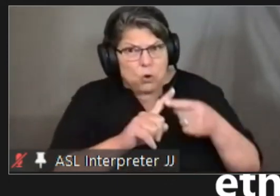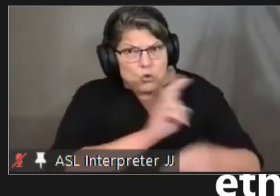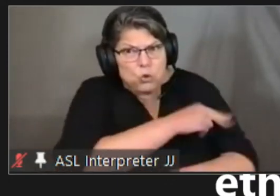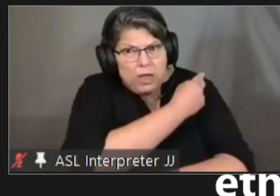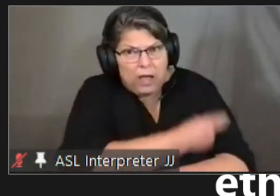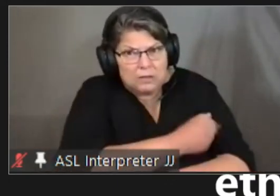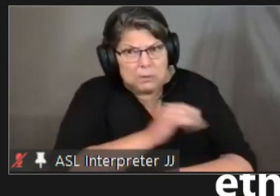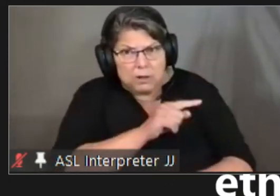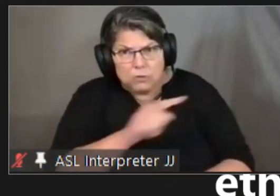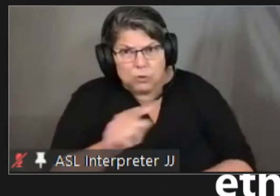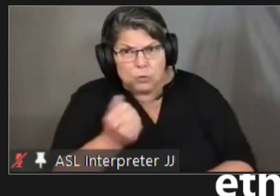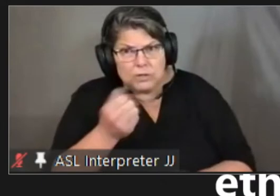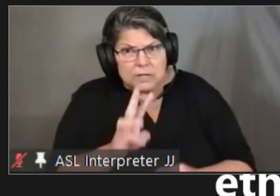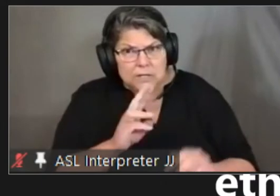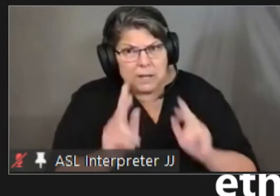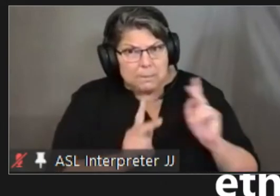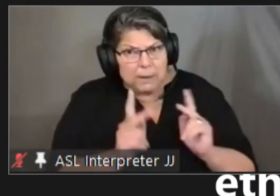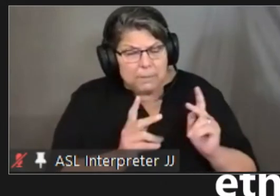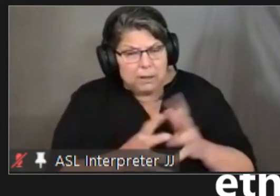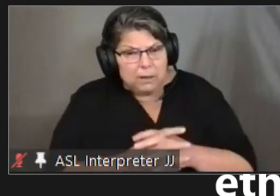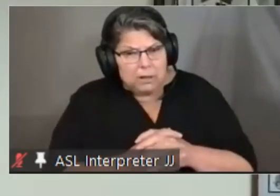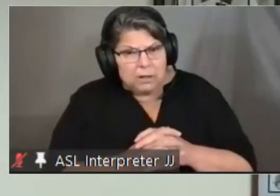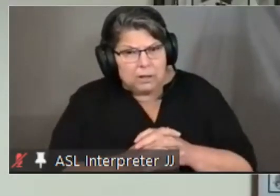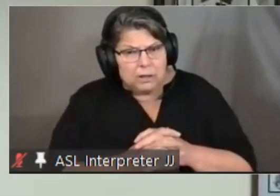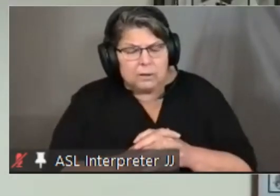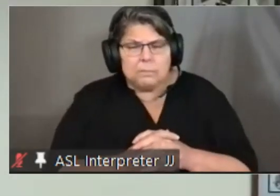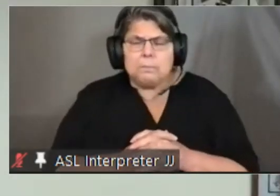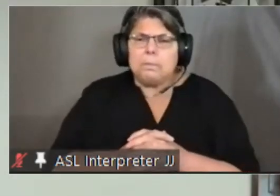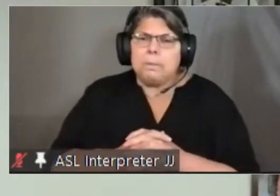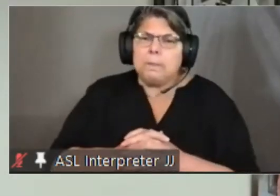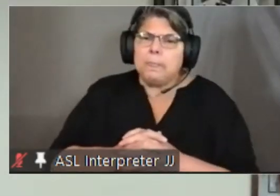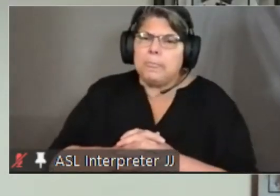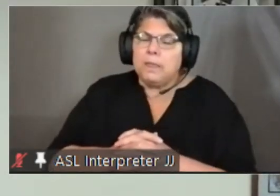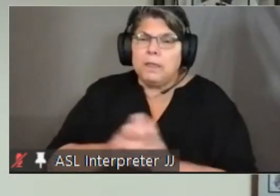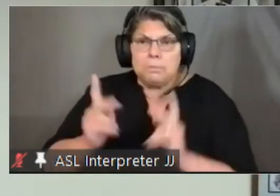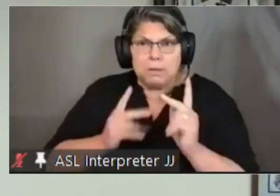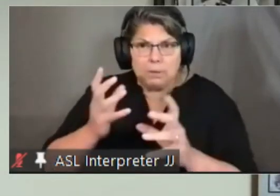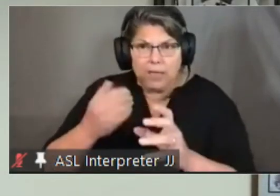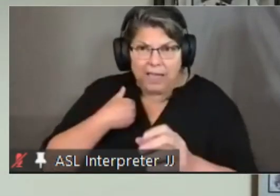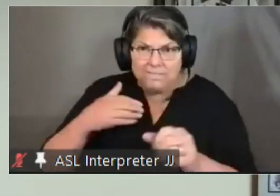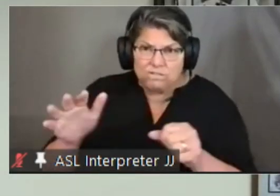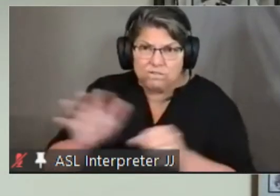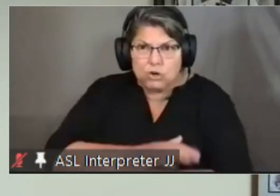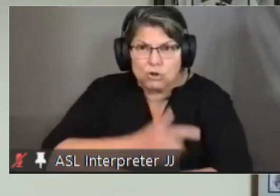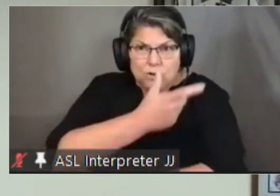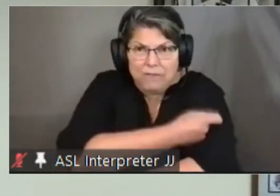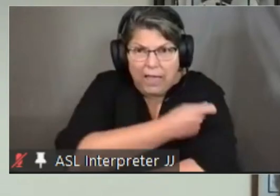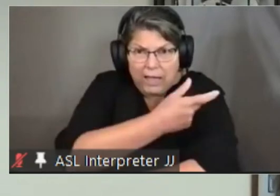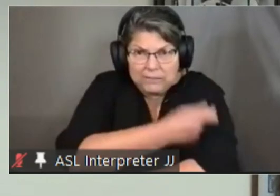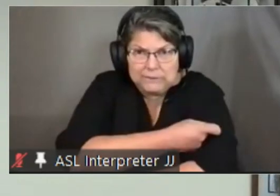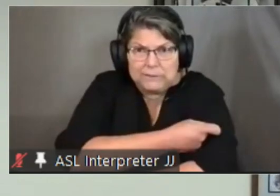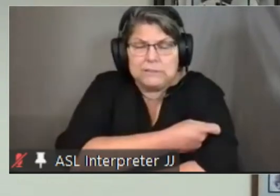those 16 cases um of the fully vaccinated cases um we discovered